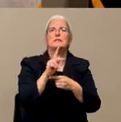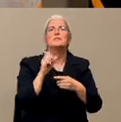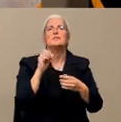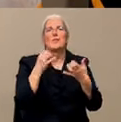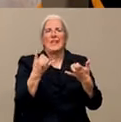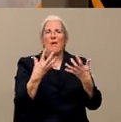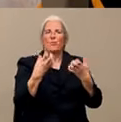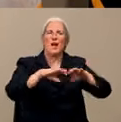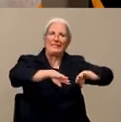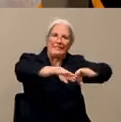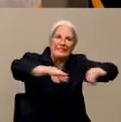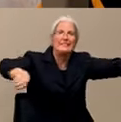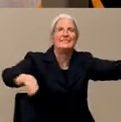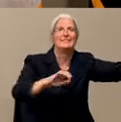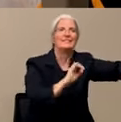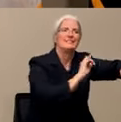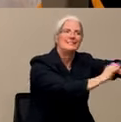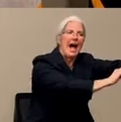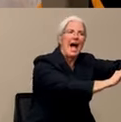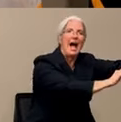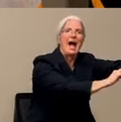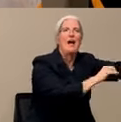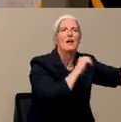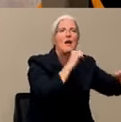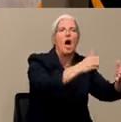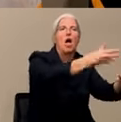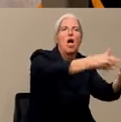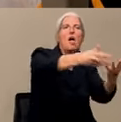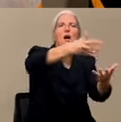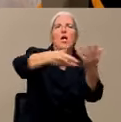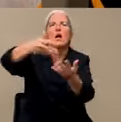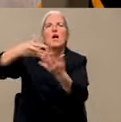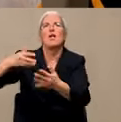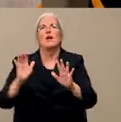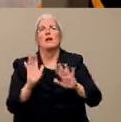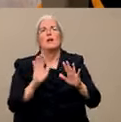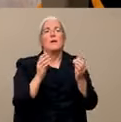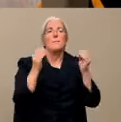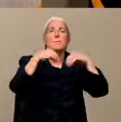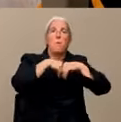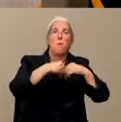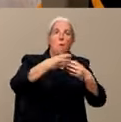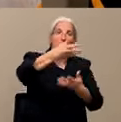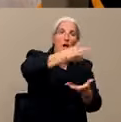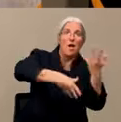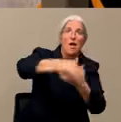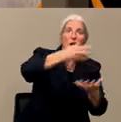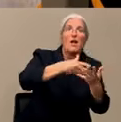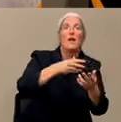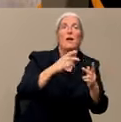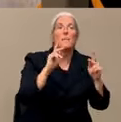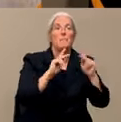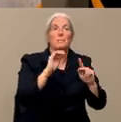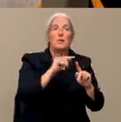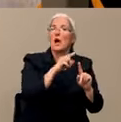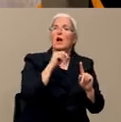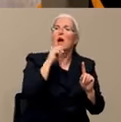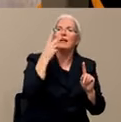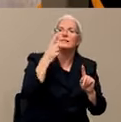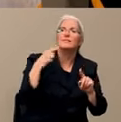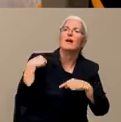separate from one another? Right. So, I mean, the more you mix with people you're not used to mixing with, the more that you could